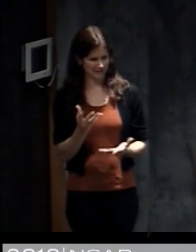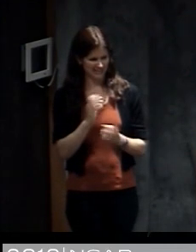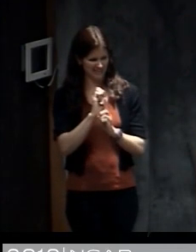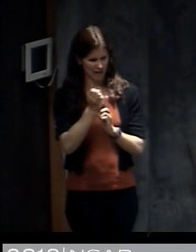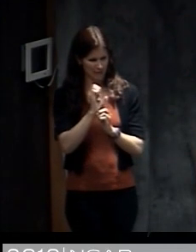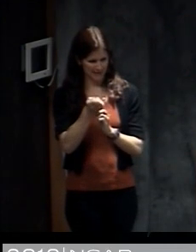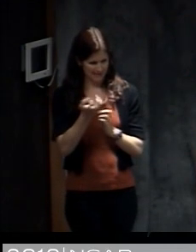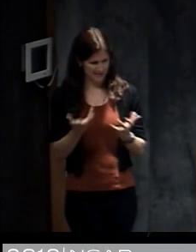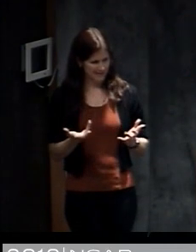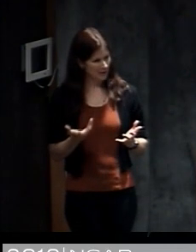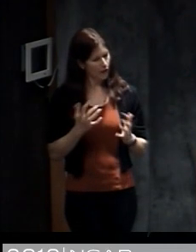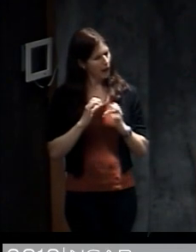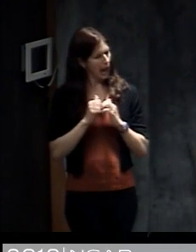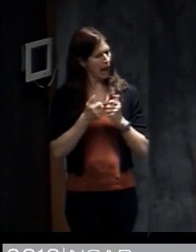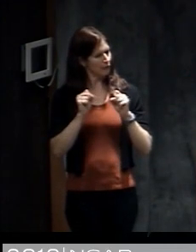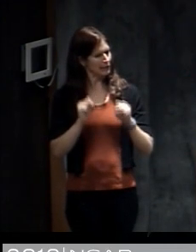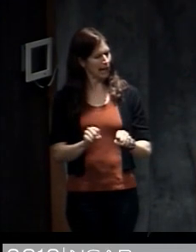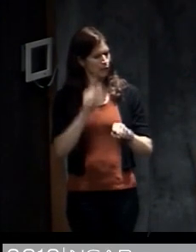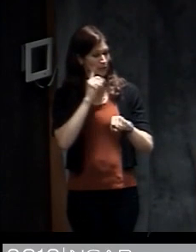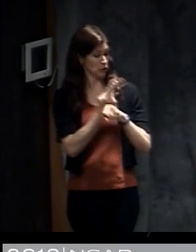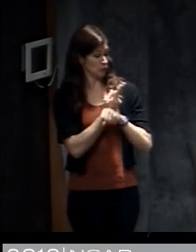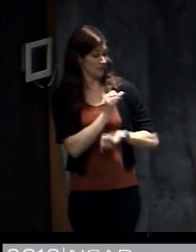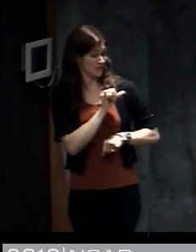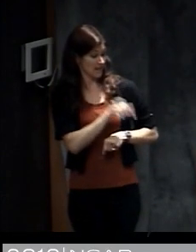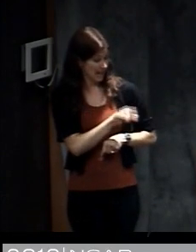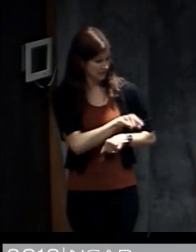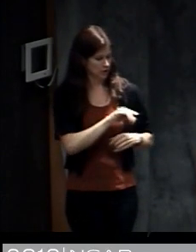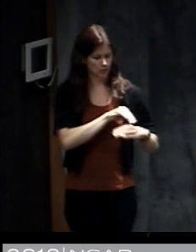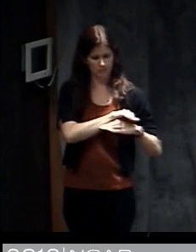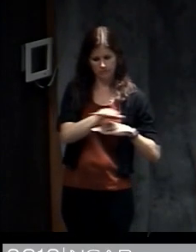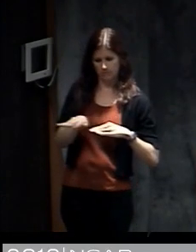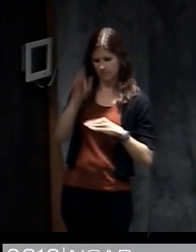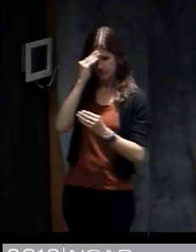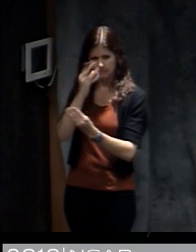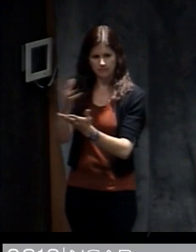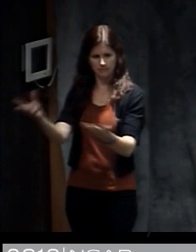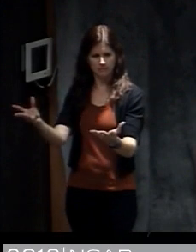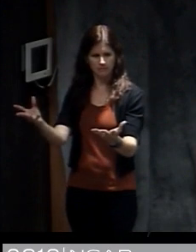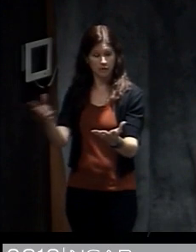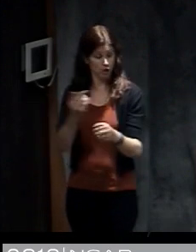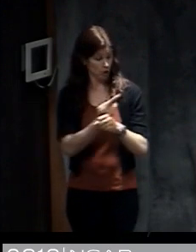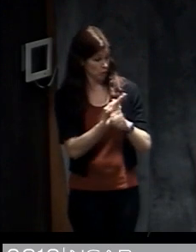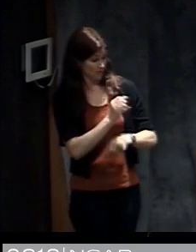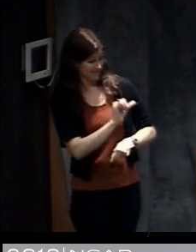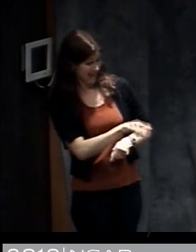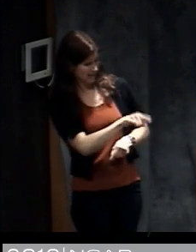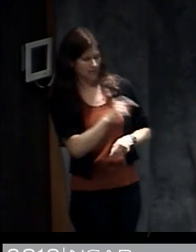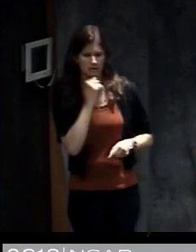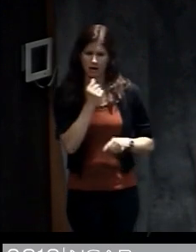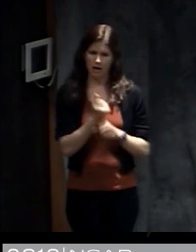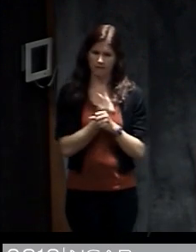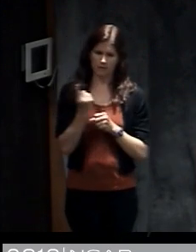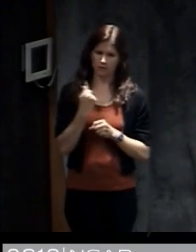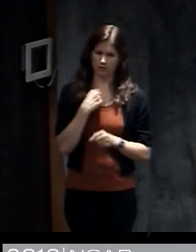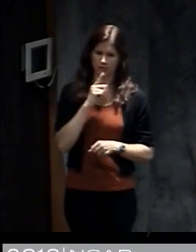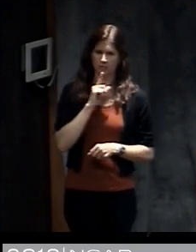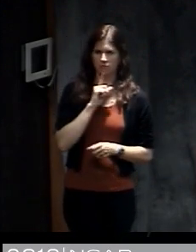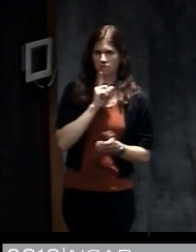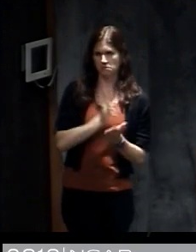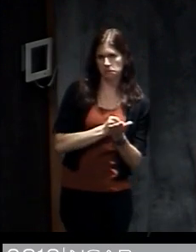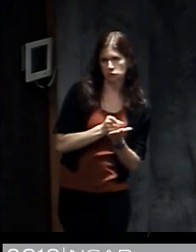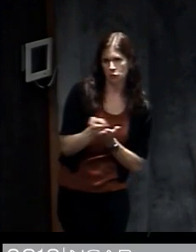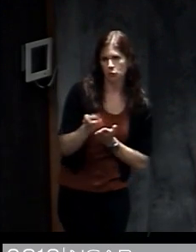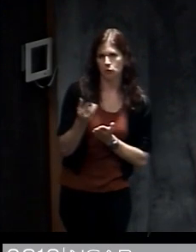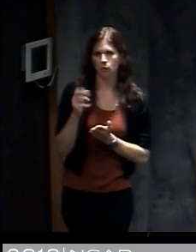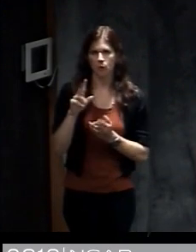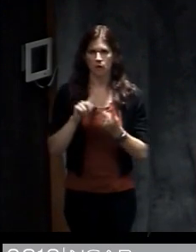we kind of interact with that to forecast and communicate in ways that leverage that, but also recognize that not everyone is interacting